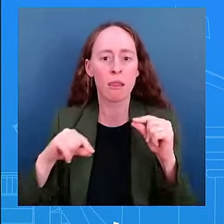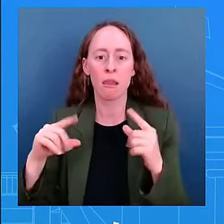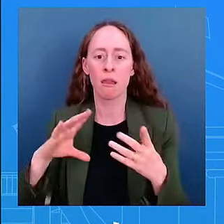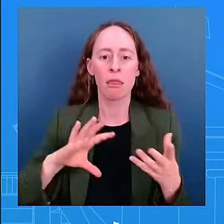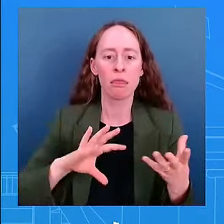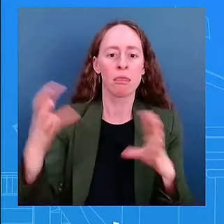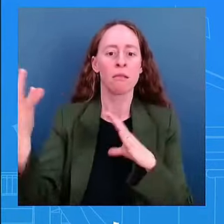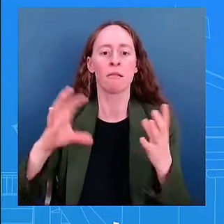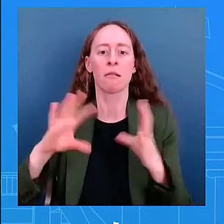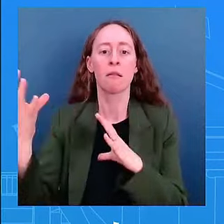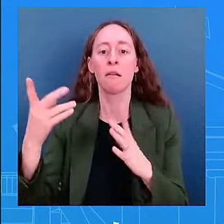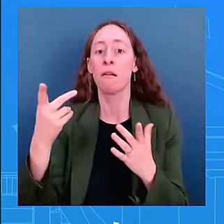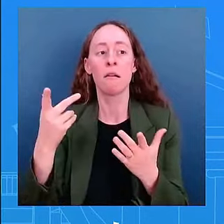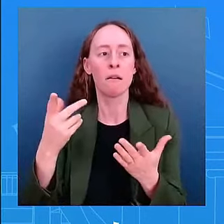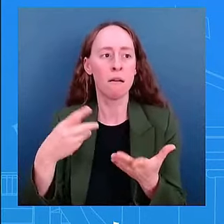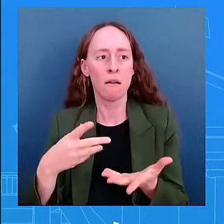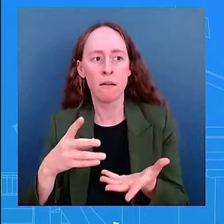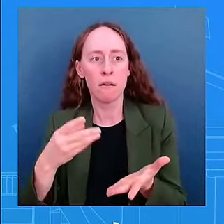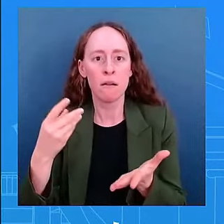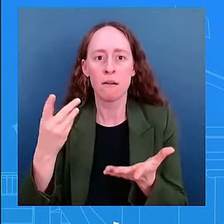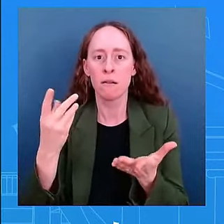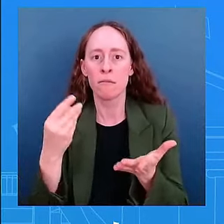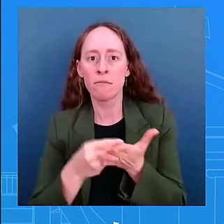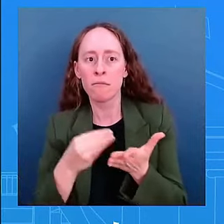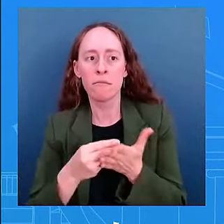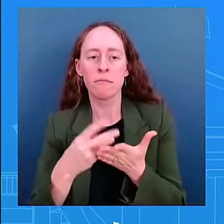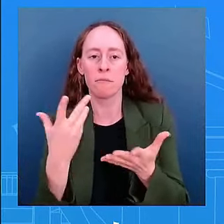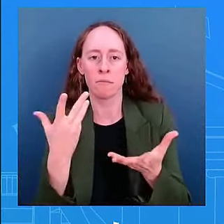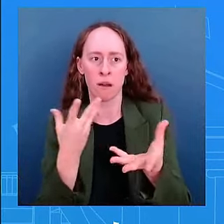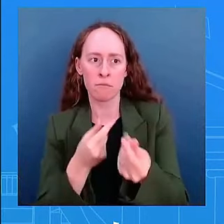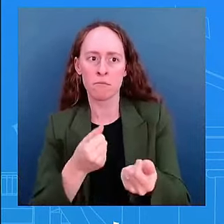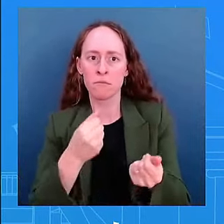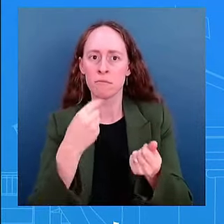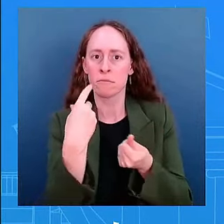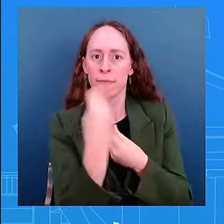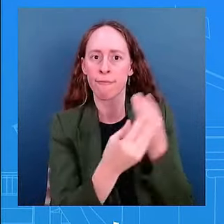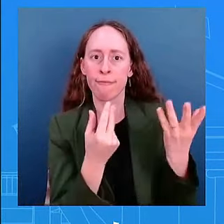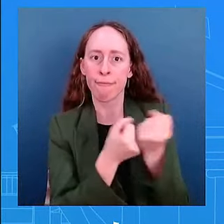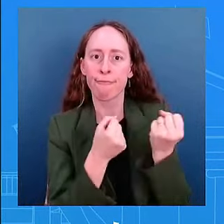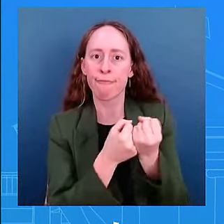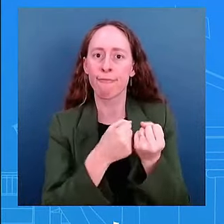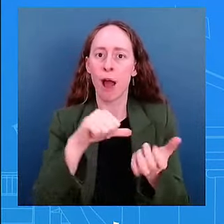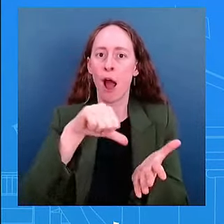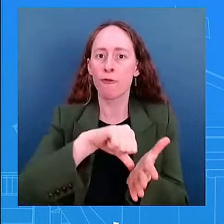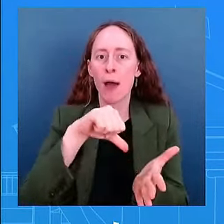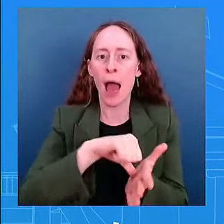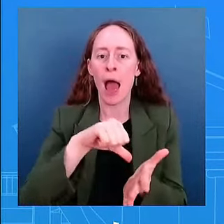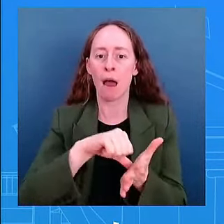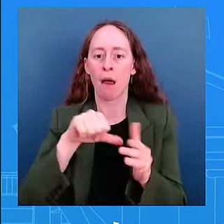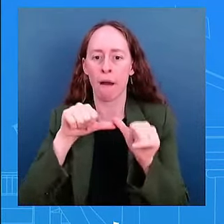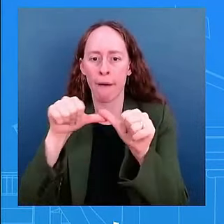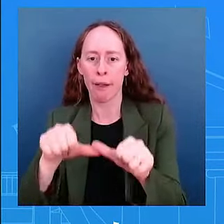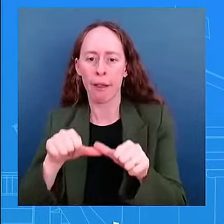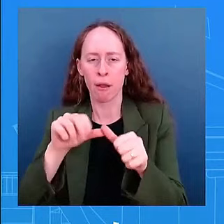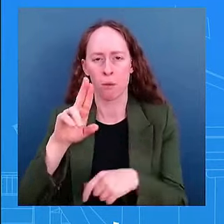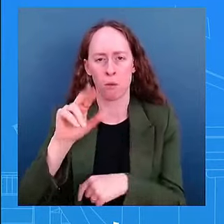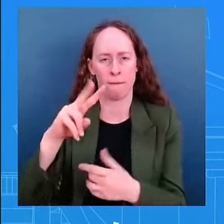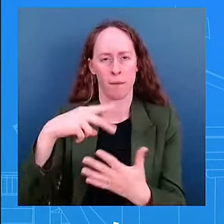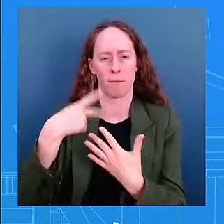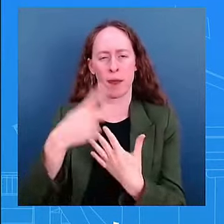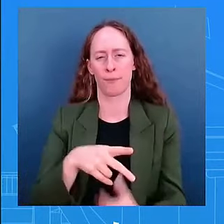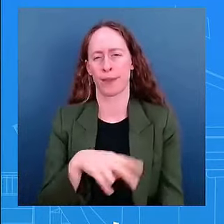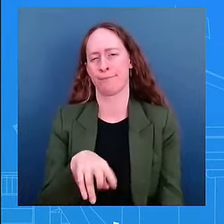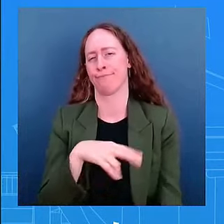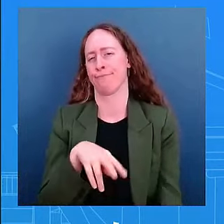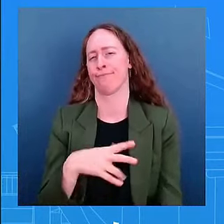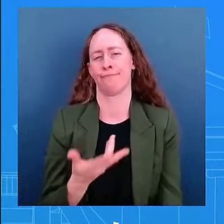uav program these sanctions are part of you've heard us talk about sanctions before especially in the last three and a half years they're part